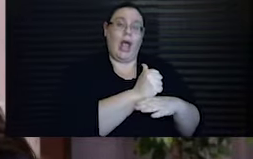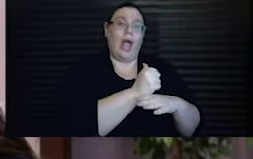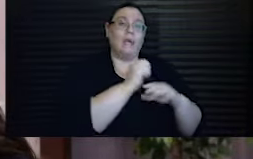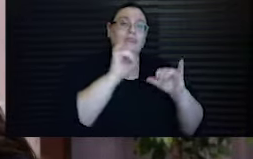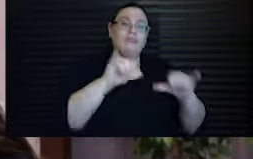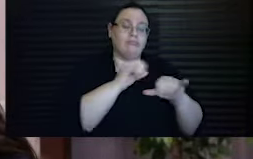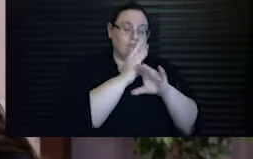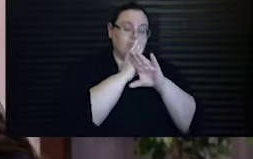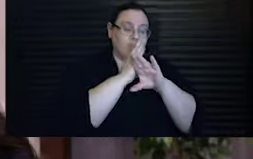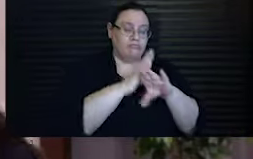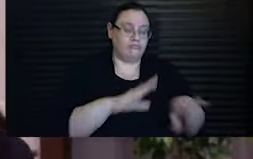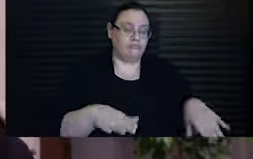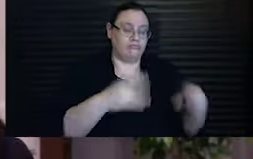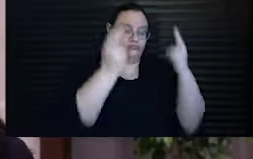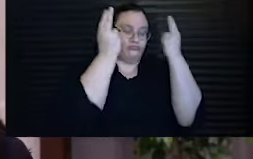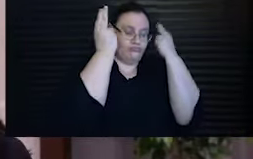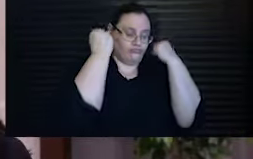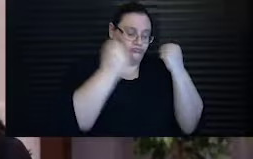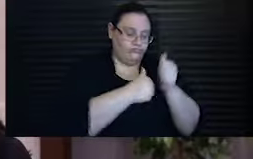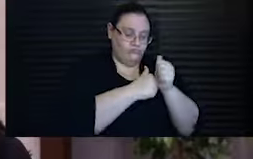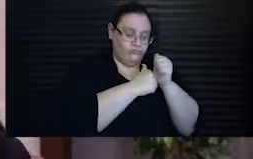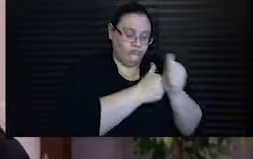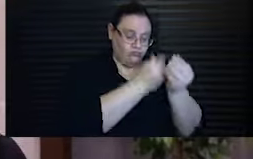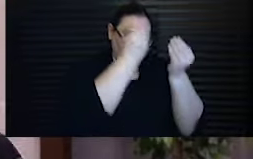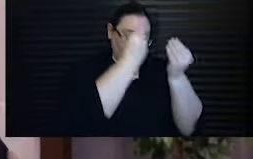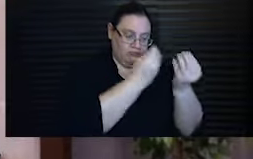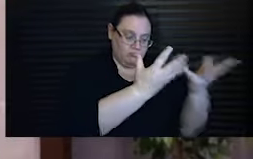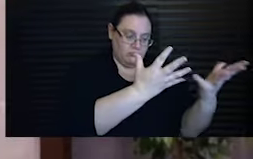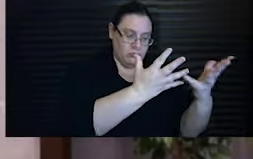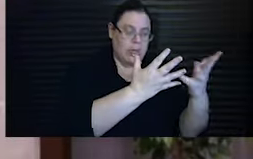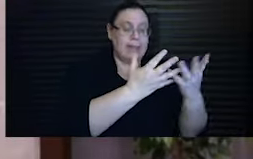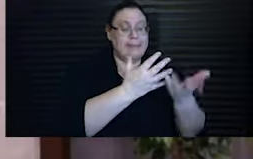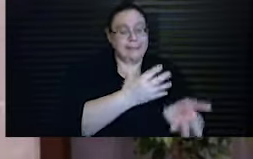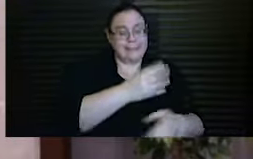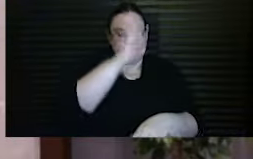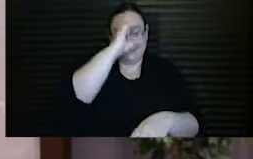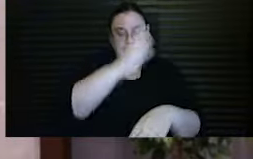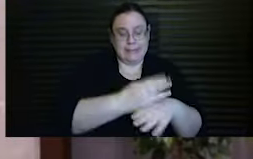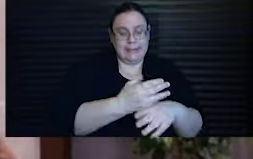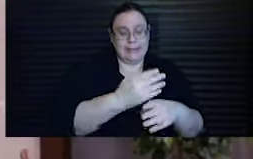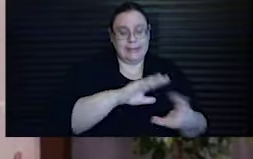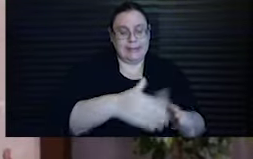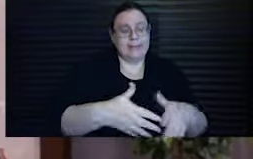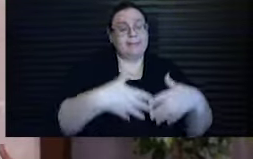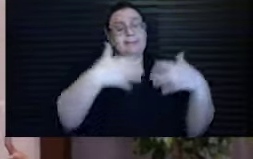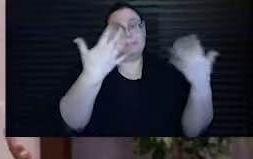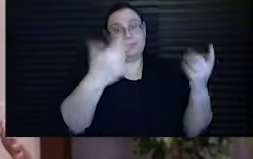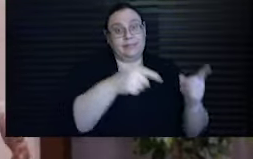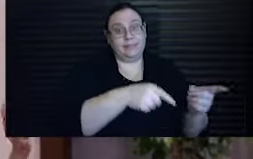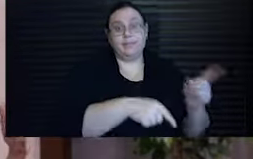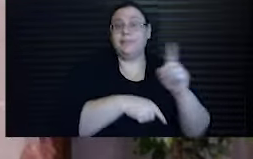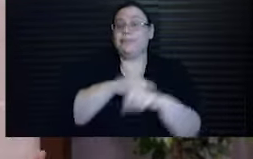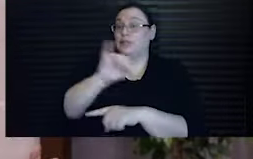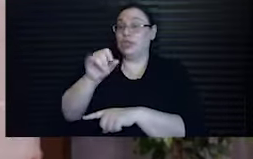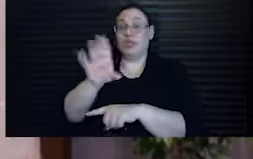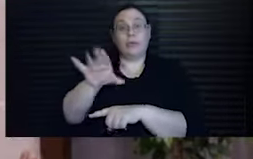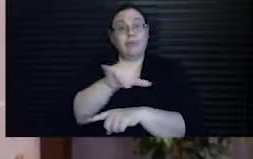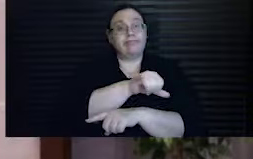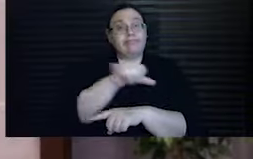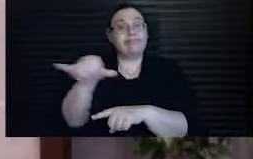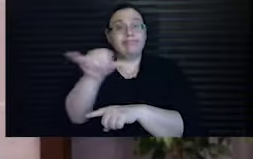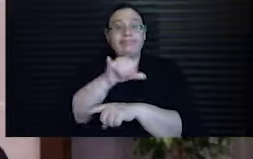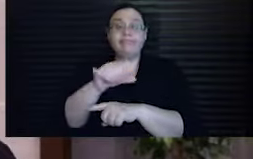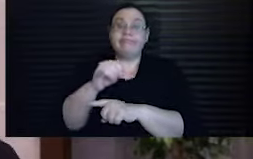silent and compliant, resigned to his child's fate, Job, when facing a similar